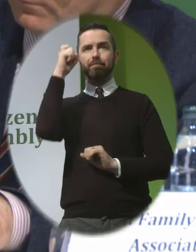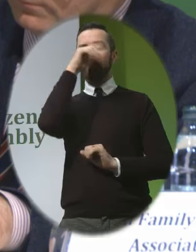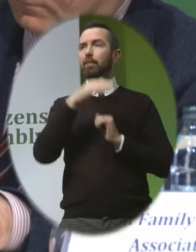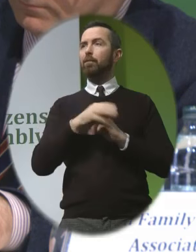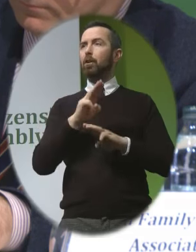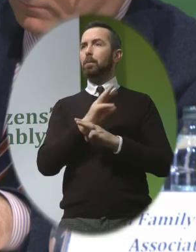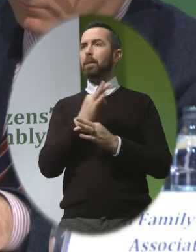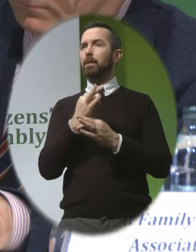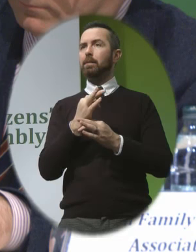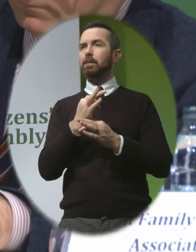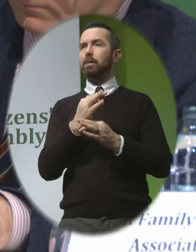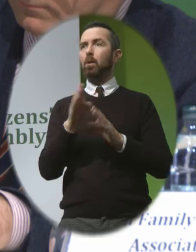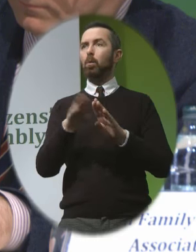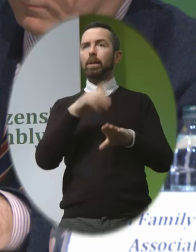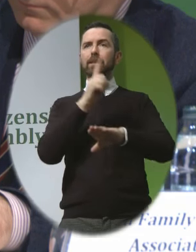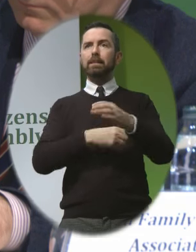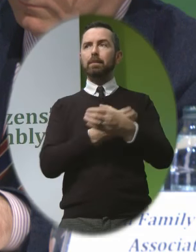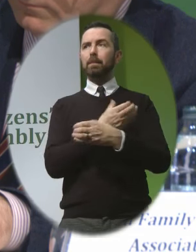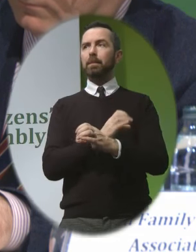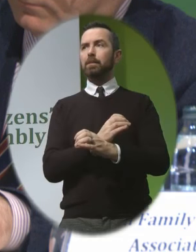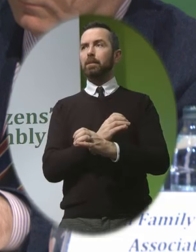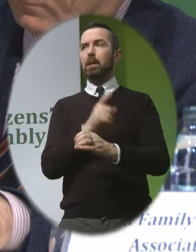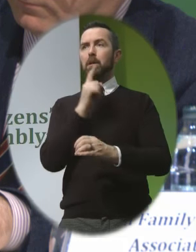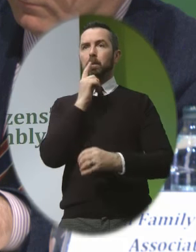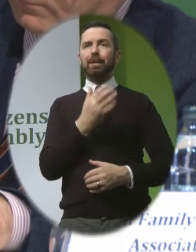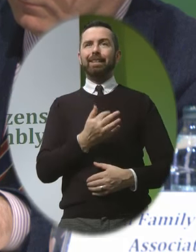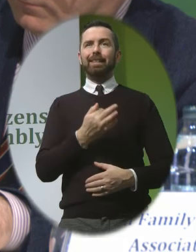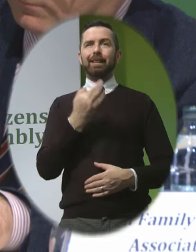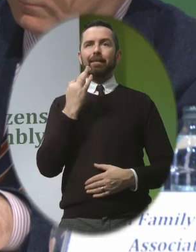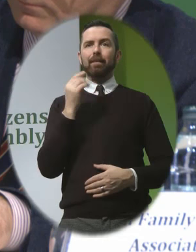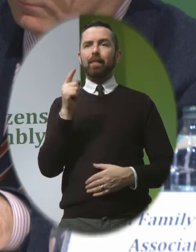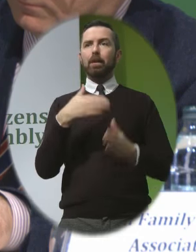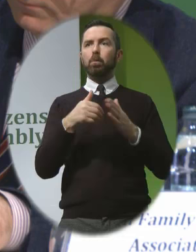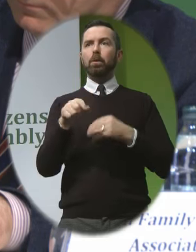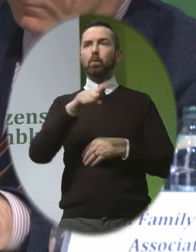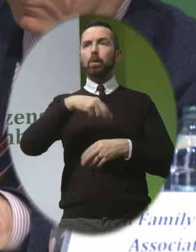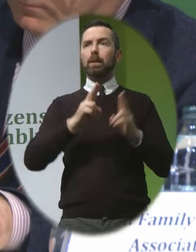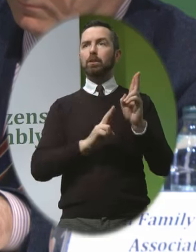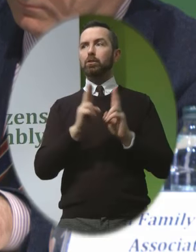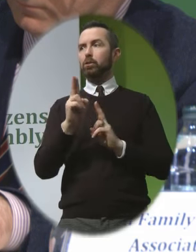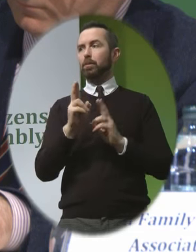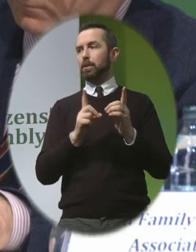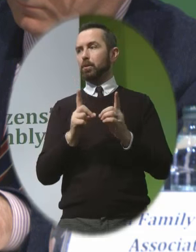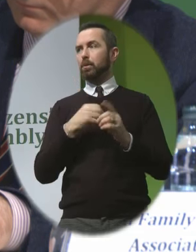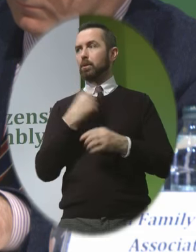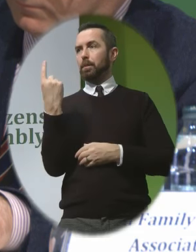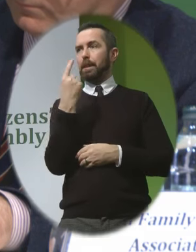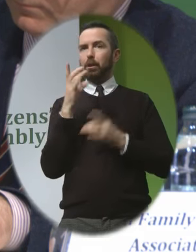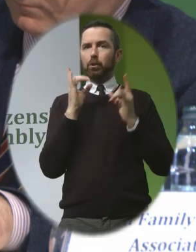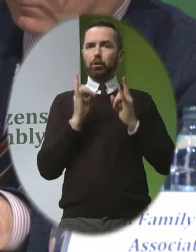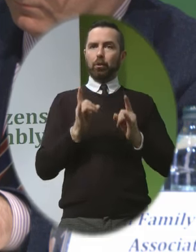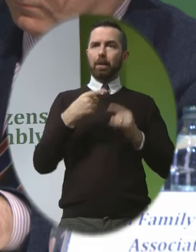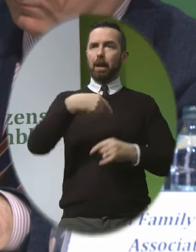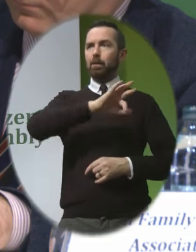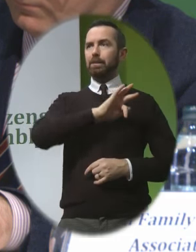With disabled children But whether or not that is what we should do To be human beings